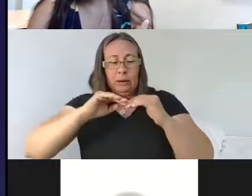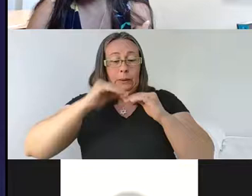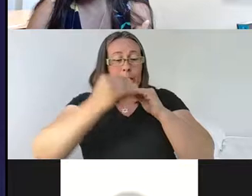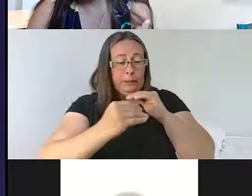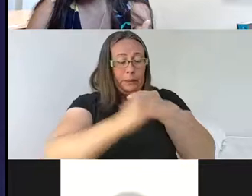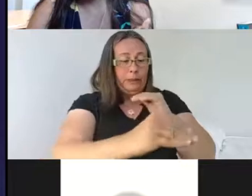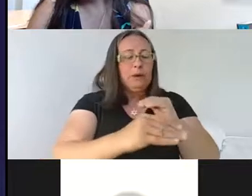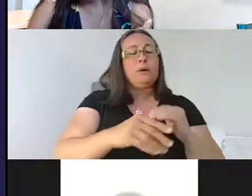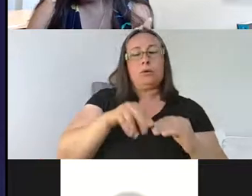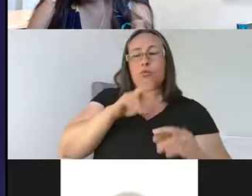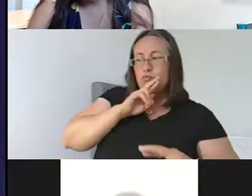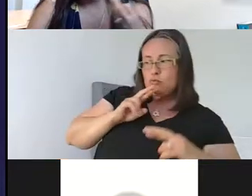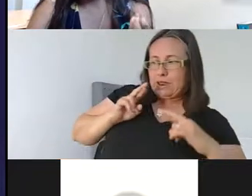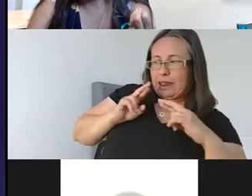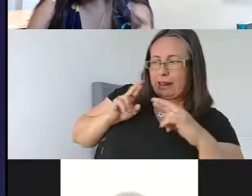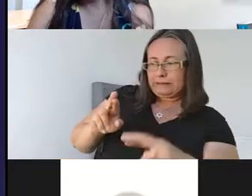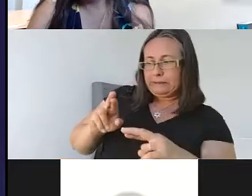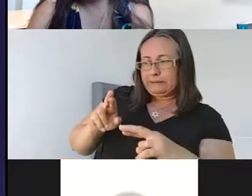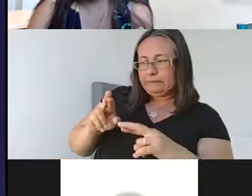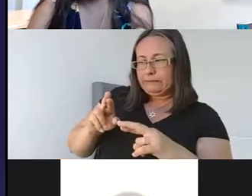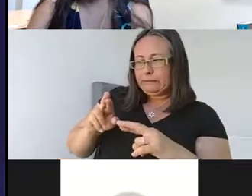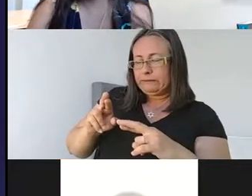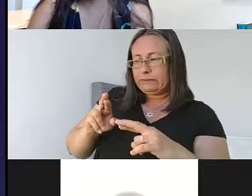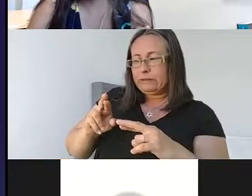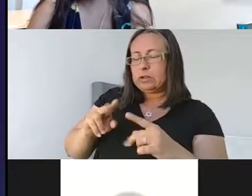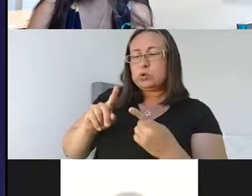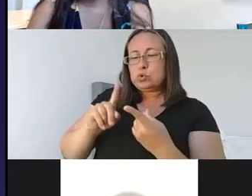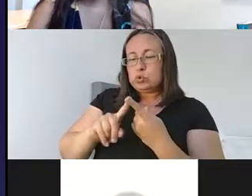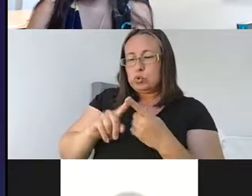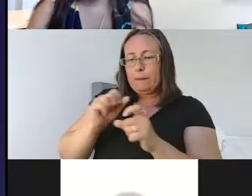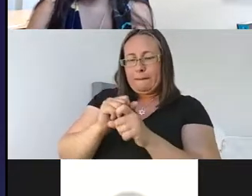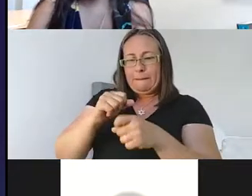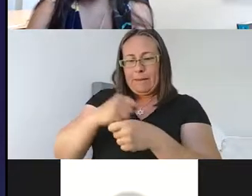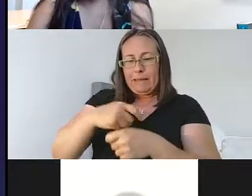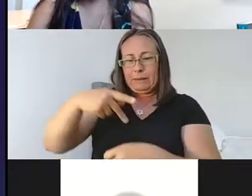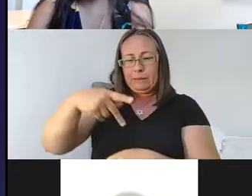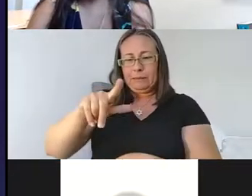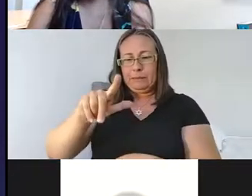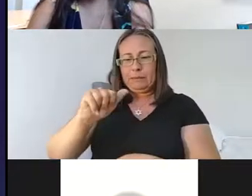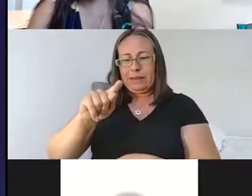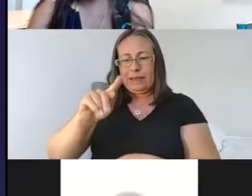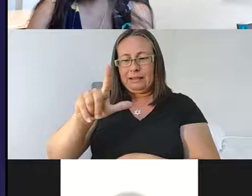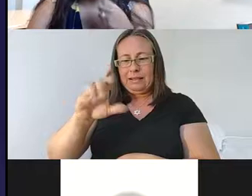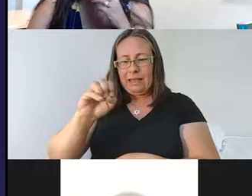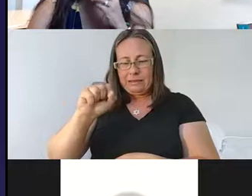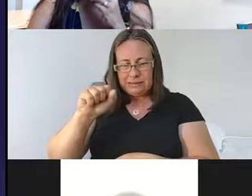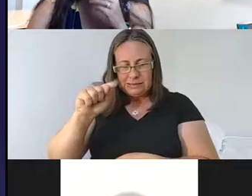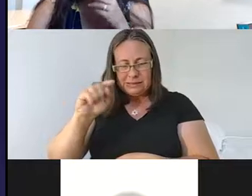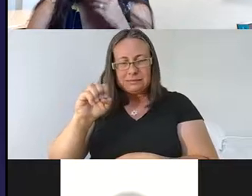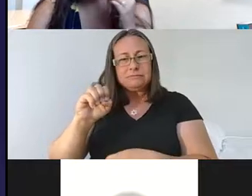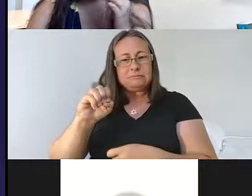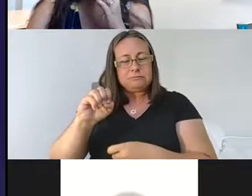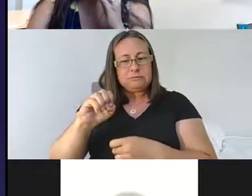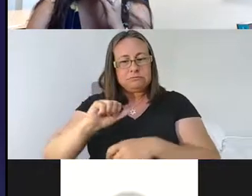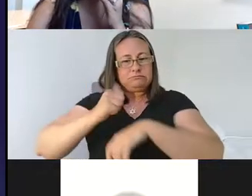of reactive oxygen species and activates platelets to form a clot. So this is, um, from a paper where they did this under, while they